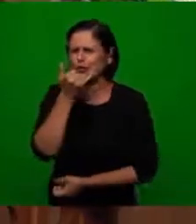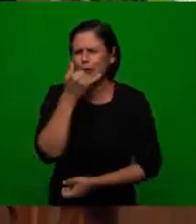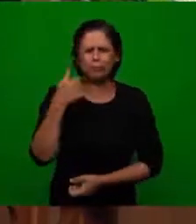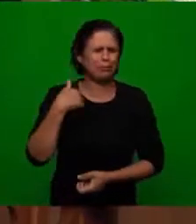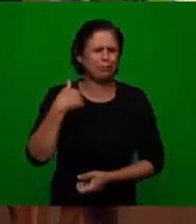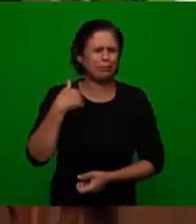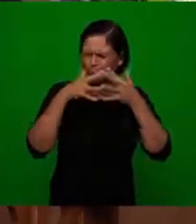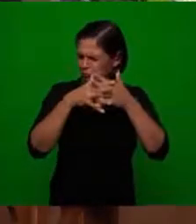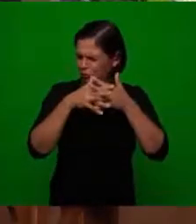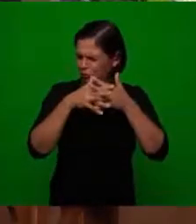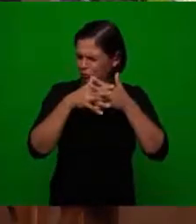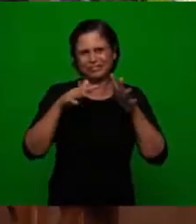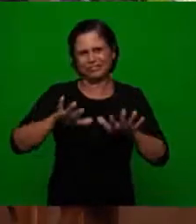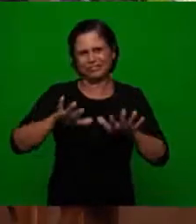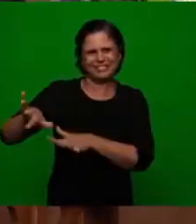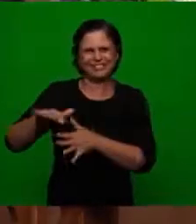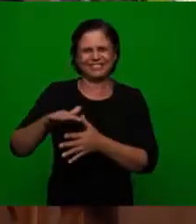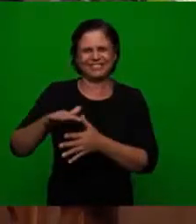I'm getting confused.